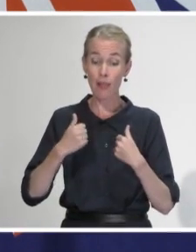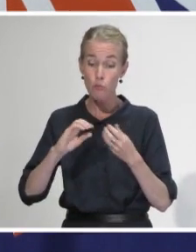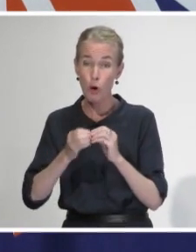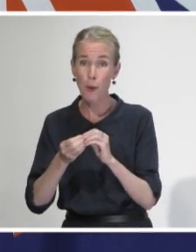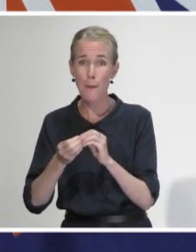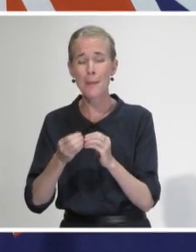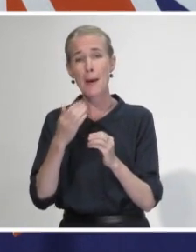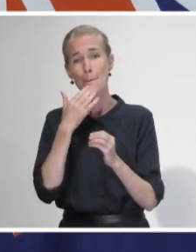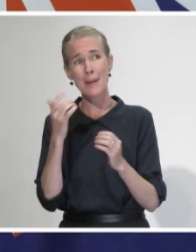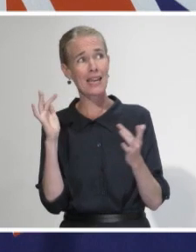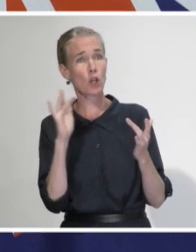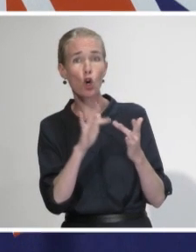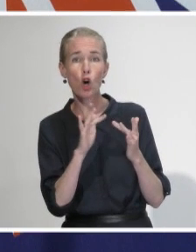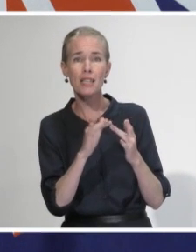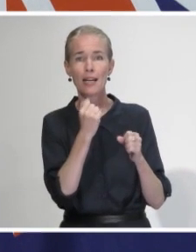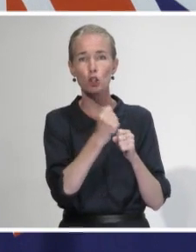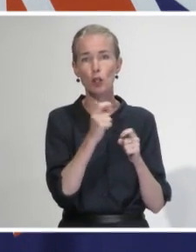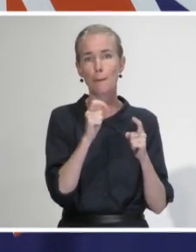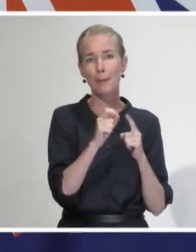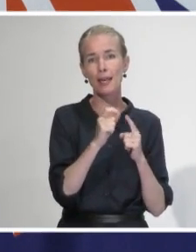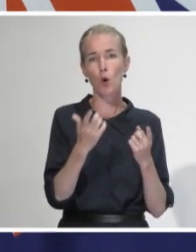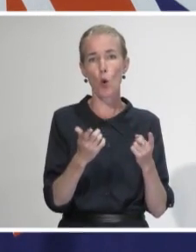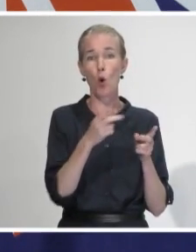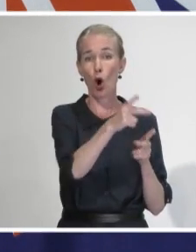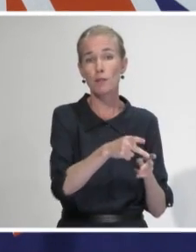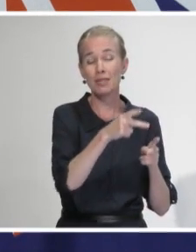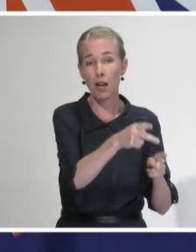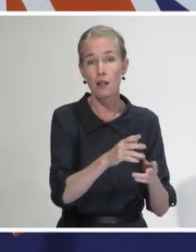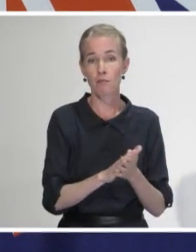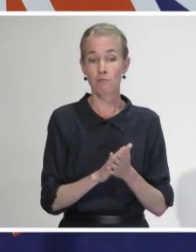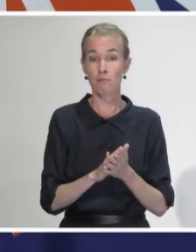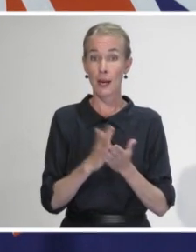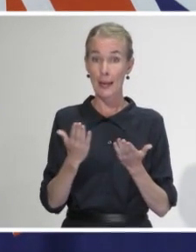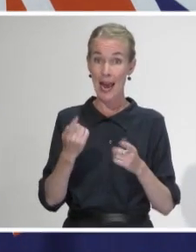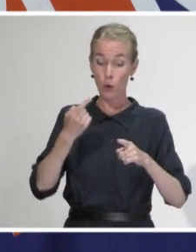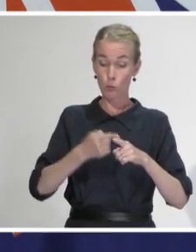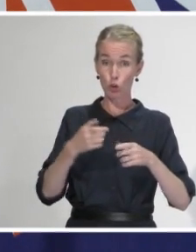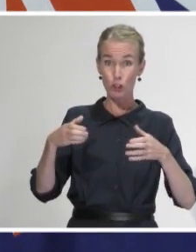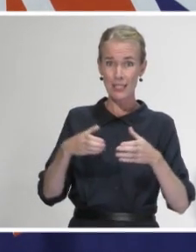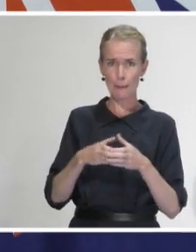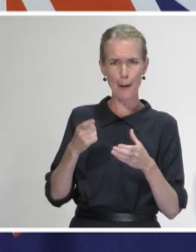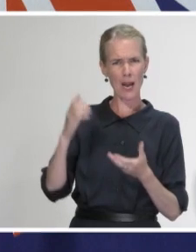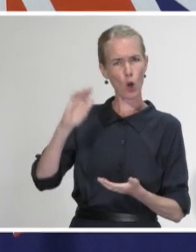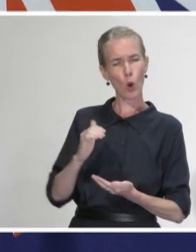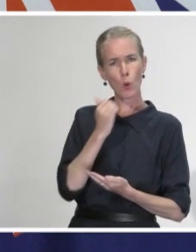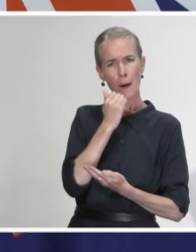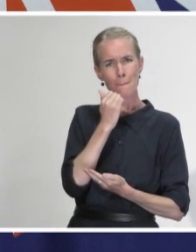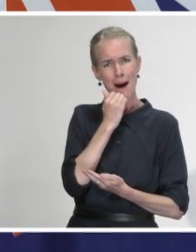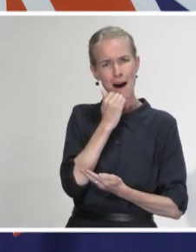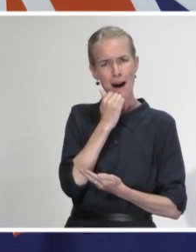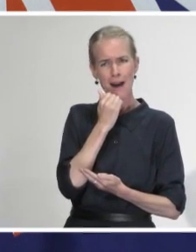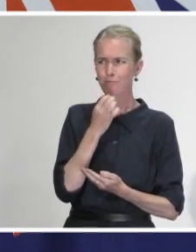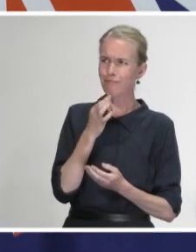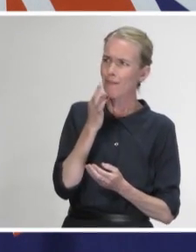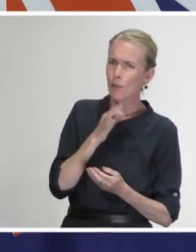seen and you've seen stories of a drop off in emergency department presentations and I've just had the latest report from Healthline showing that